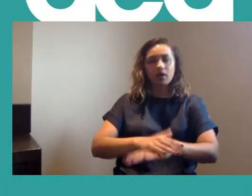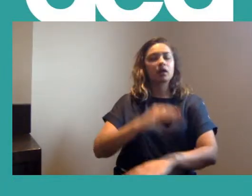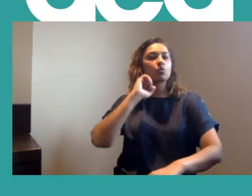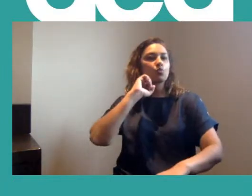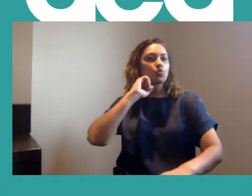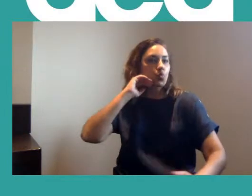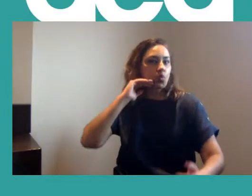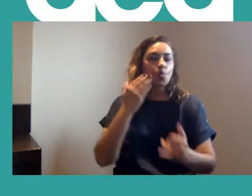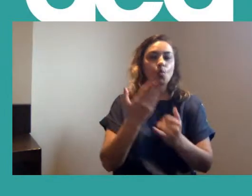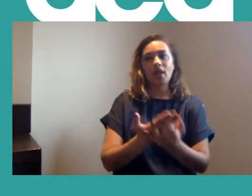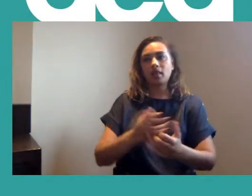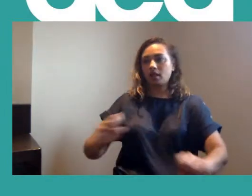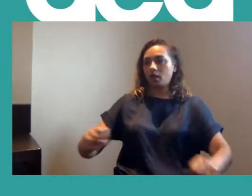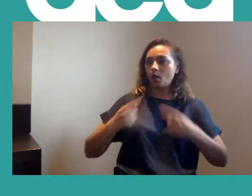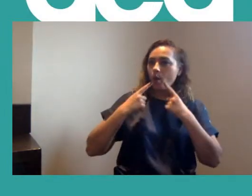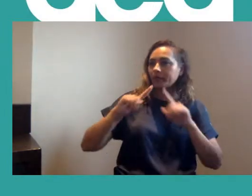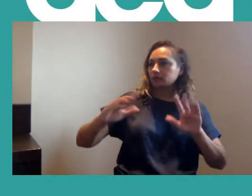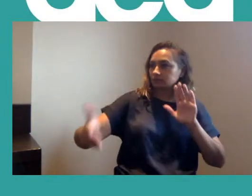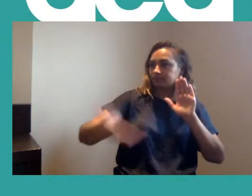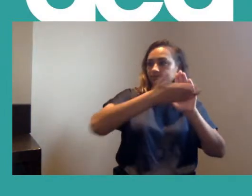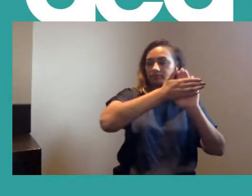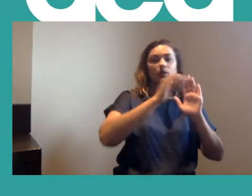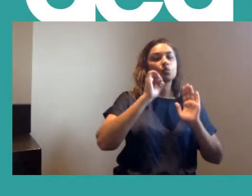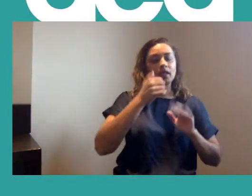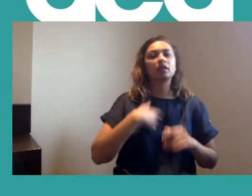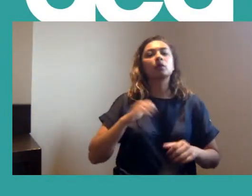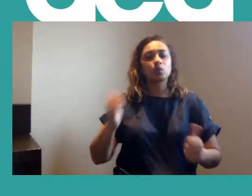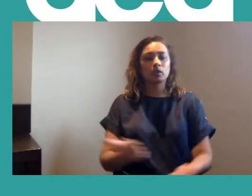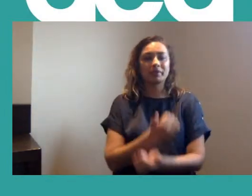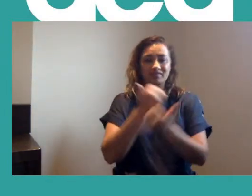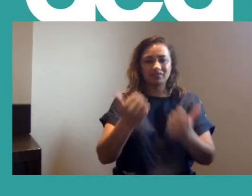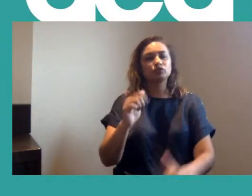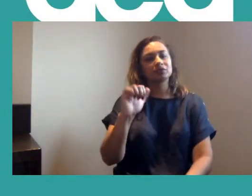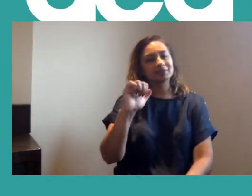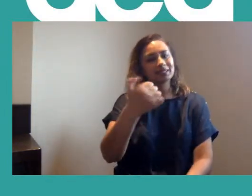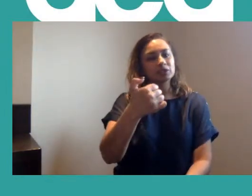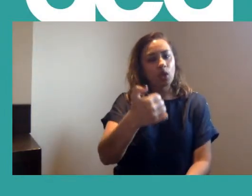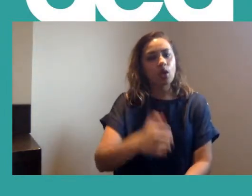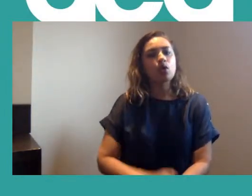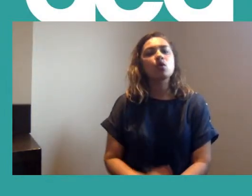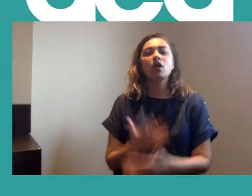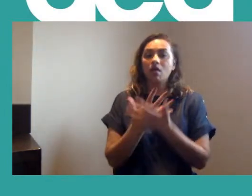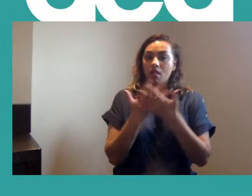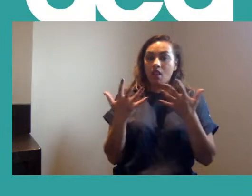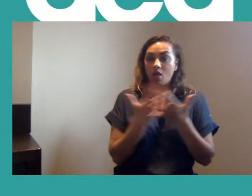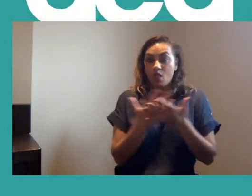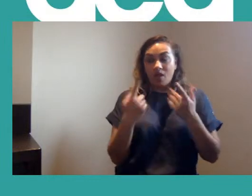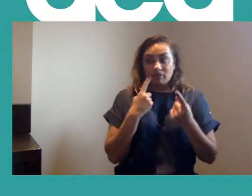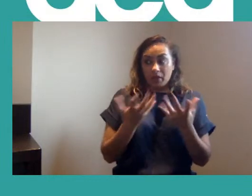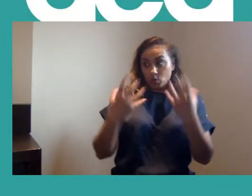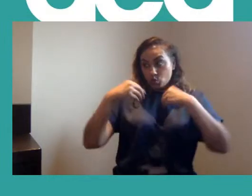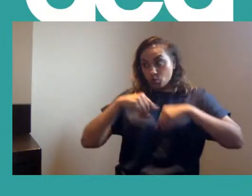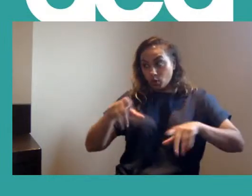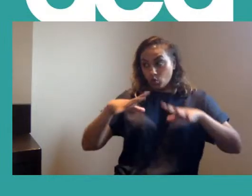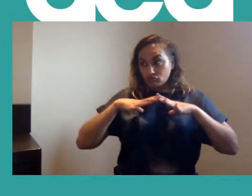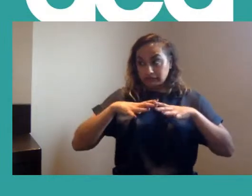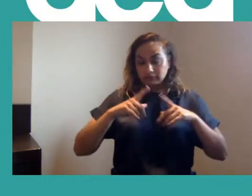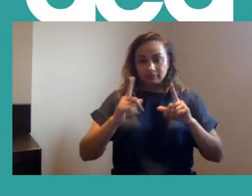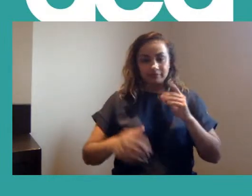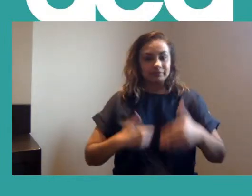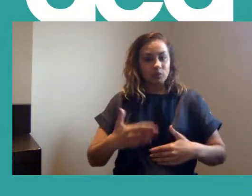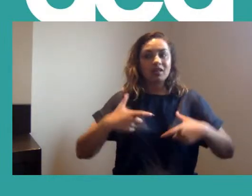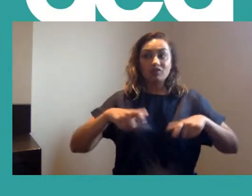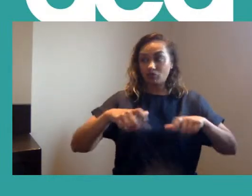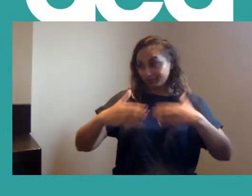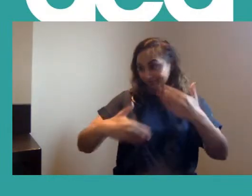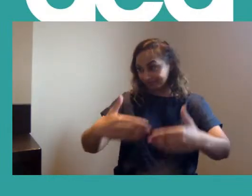put those up. So we will be finishing promptly at 6pm. We've got lots to pack in. So I'm going to crack